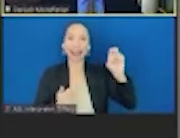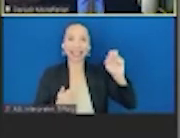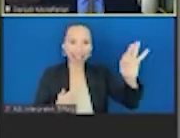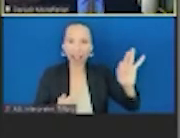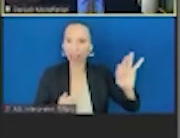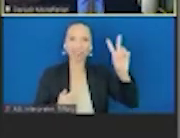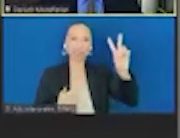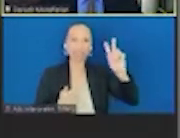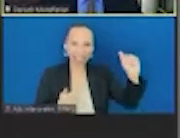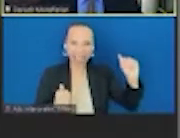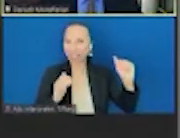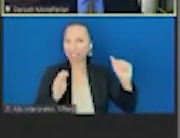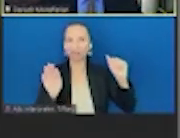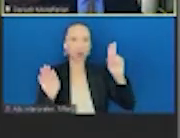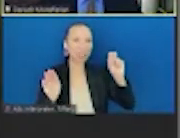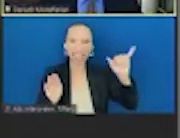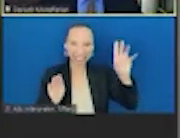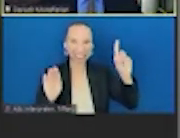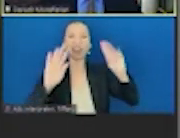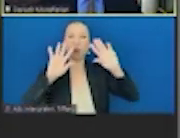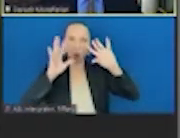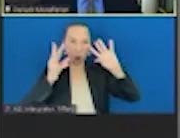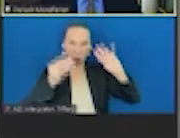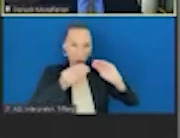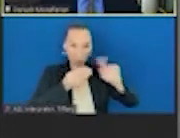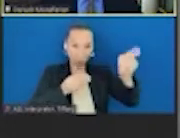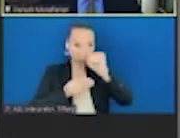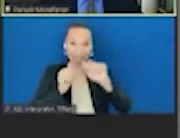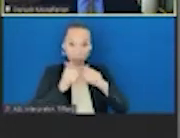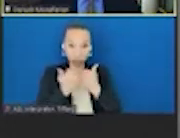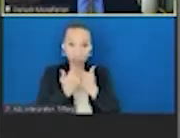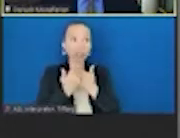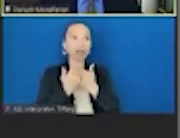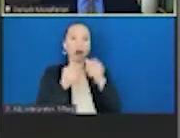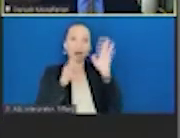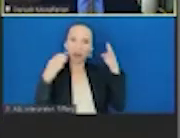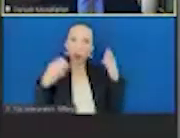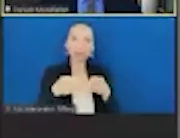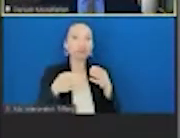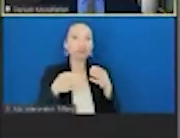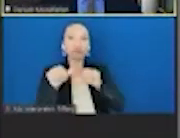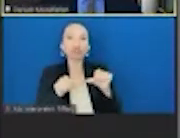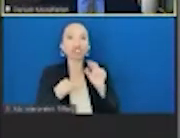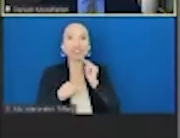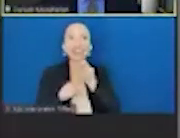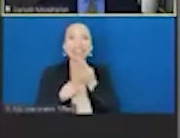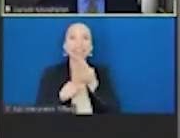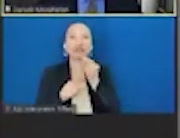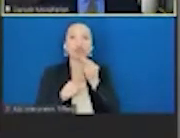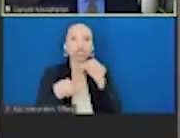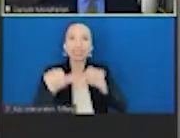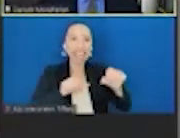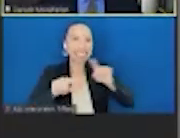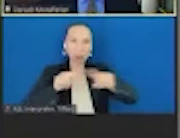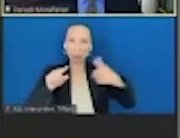VA, including USAID, all these agencies care about nutrition science and yet it's fragmented. And we also found that